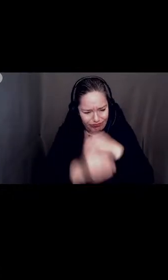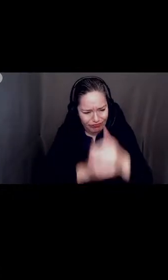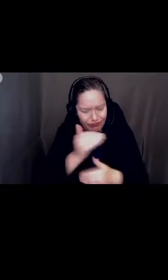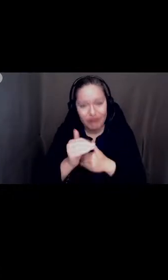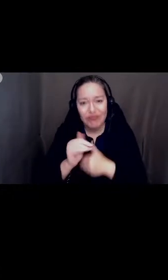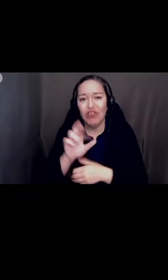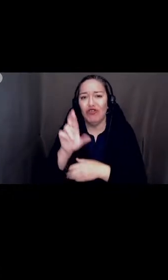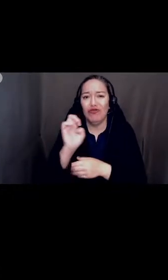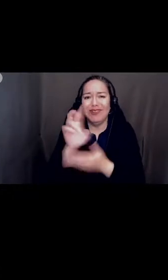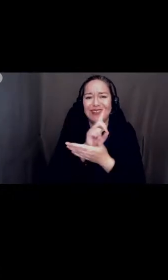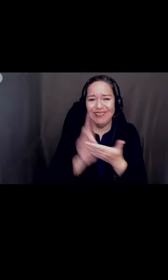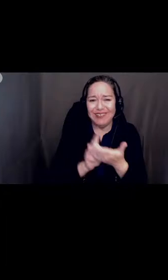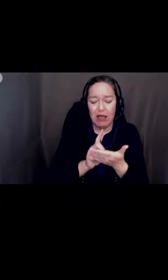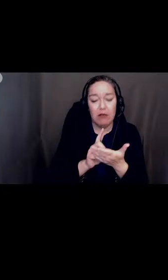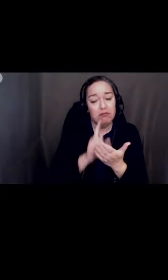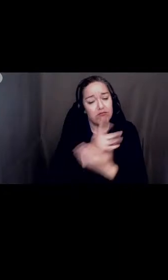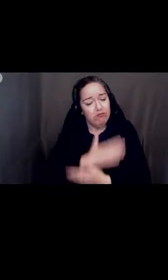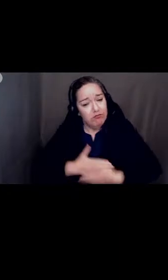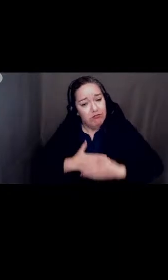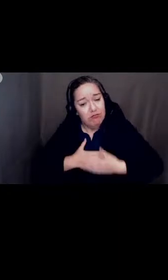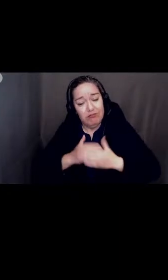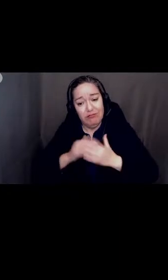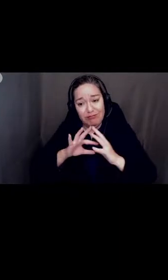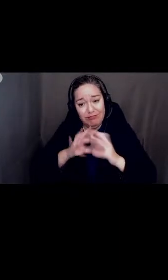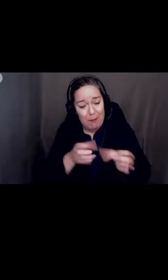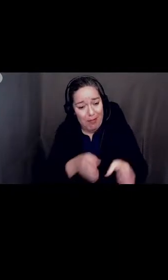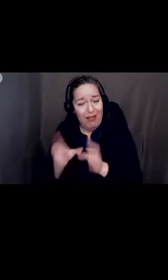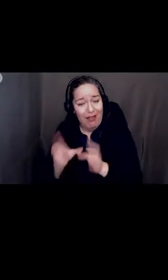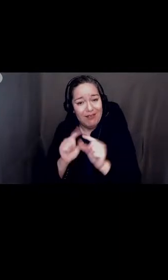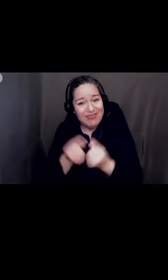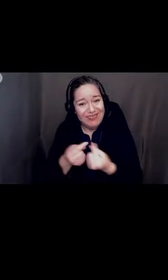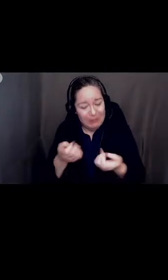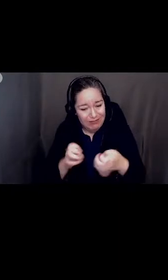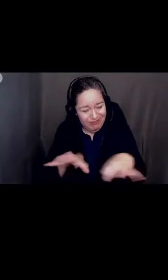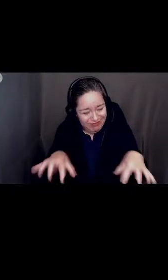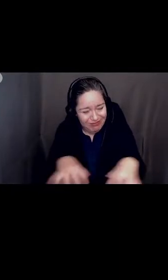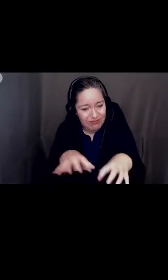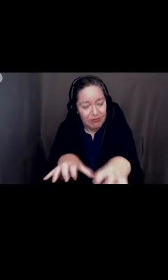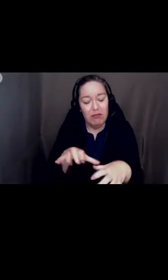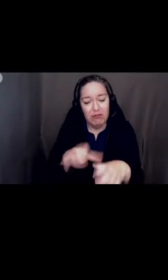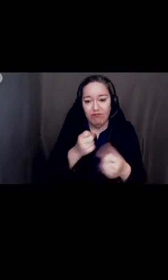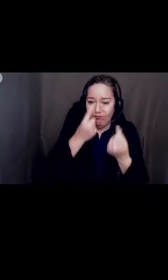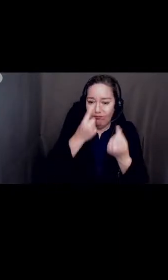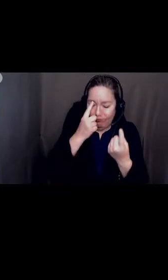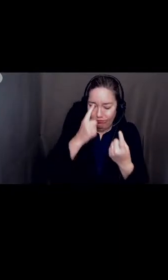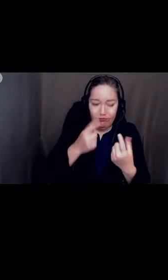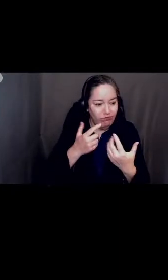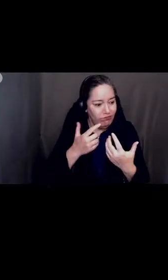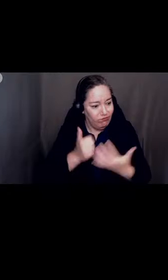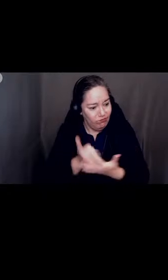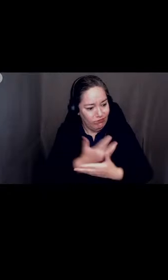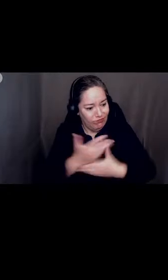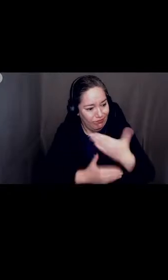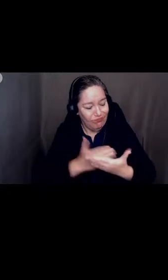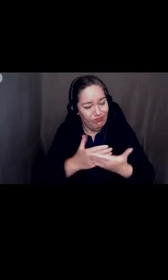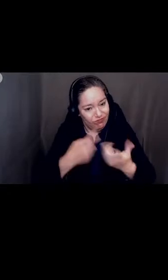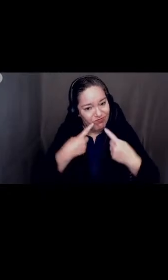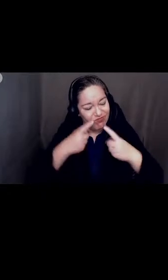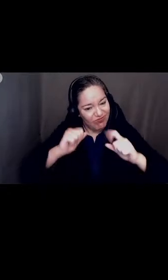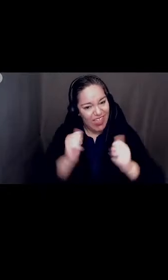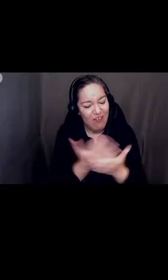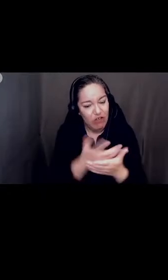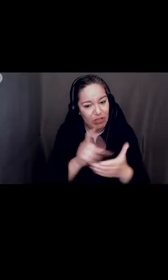appreciated the planning team's effort, understanding, and flexibility in this partnership to be able to accomplish all that we've set out to redesign.